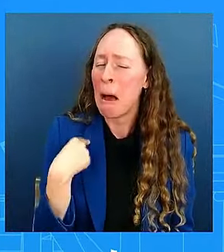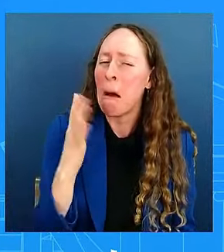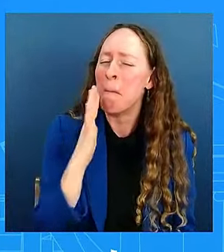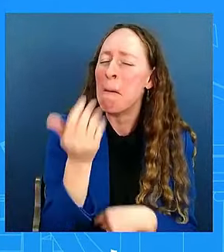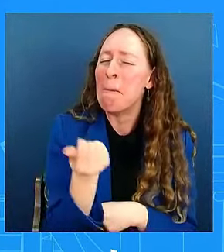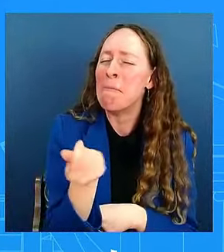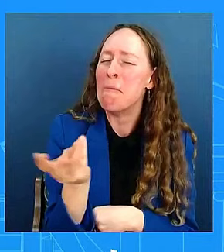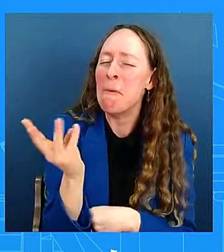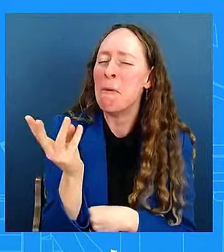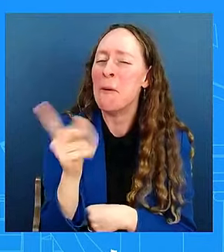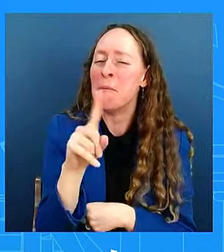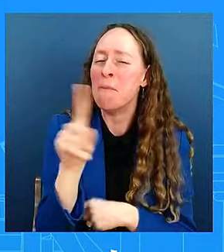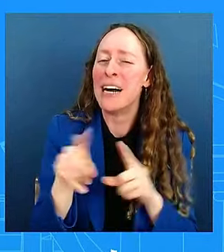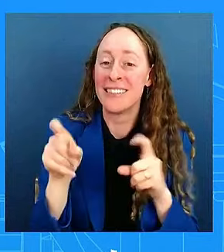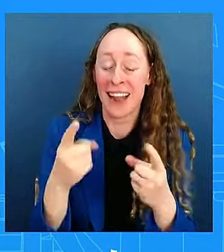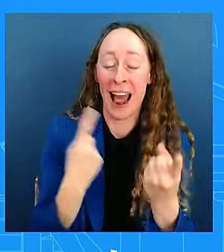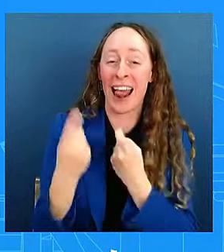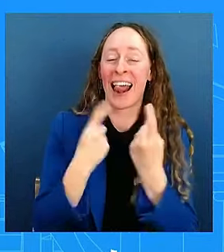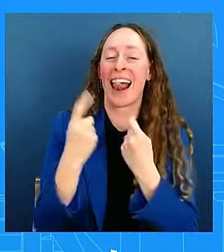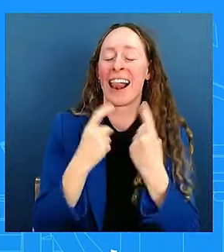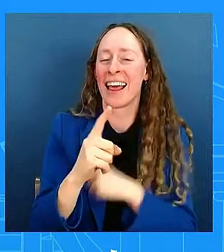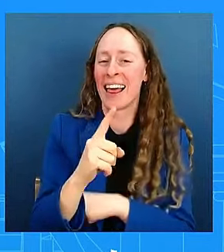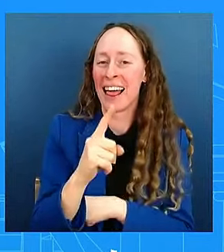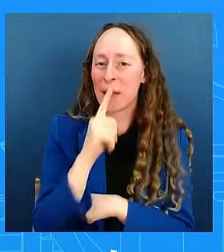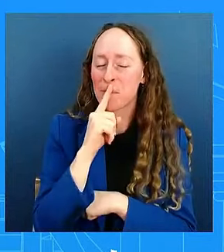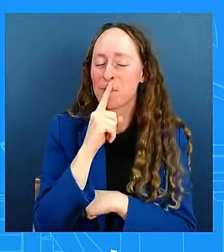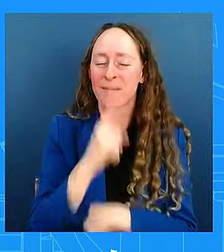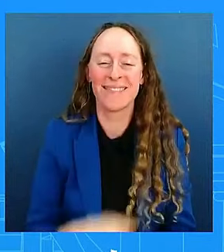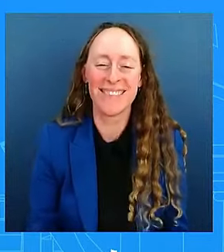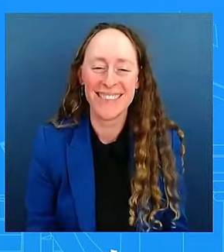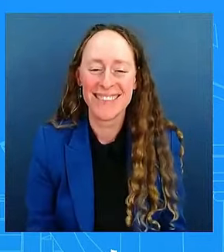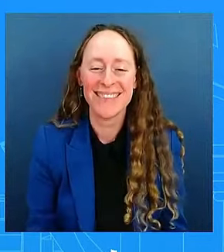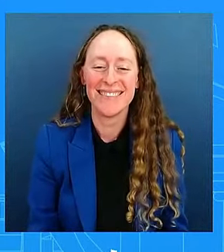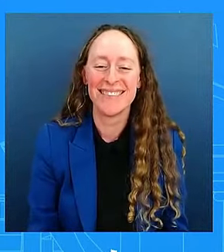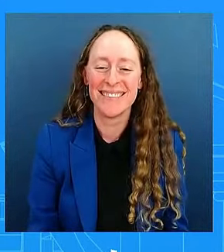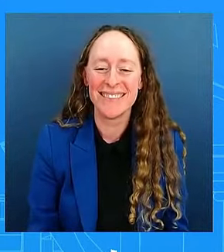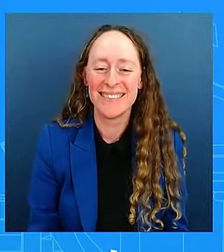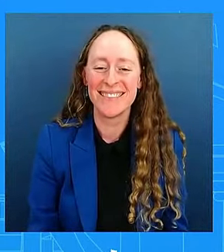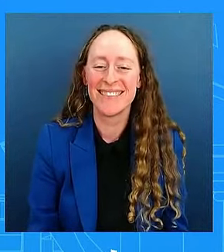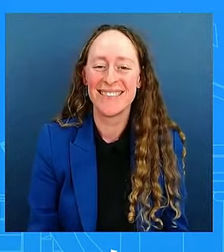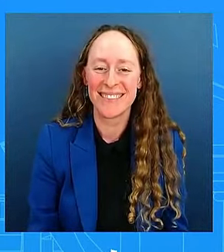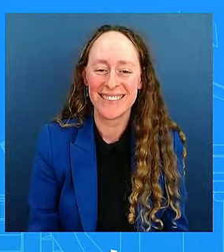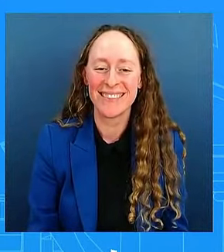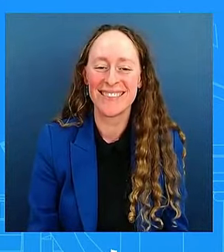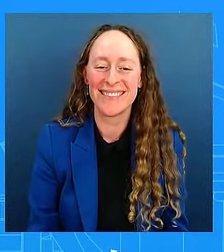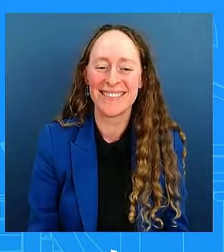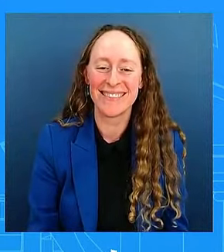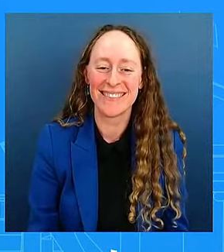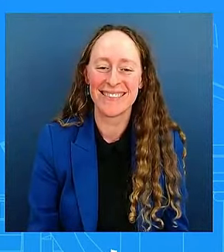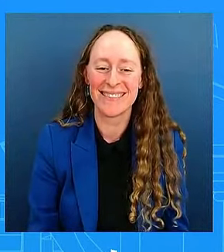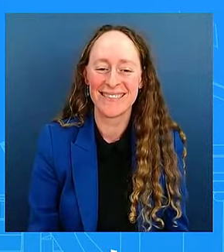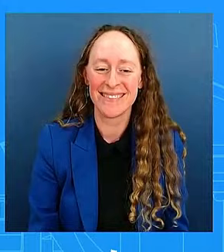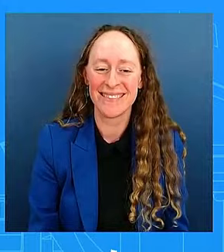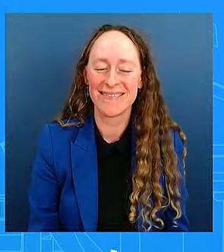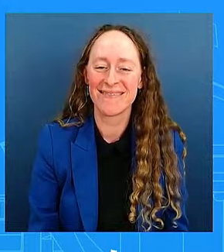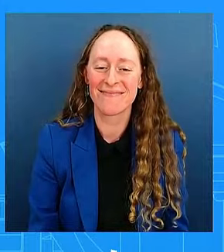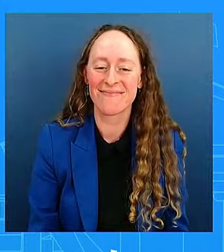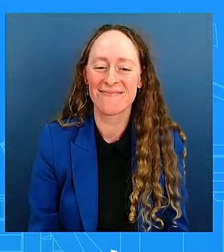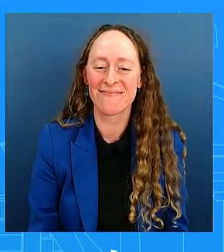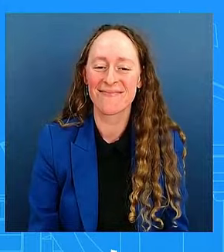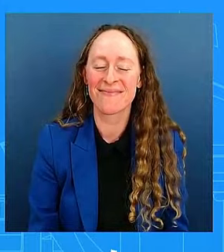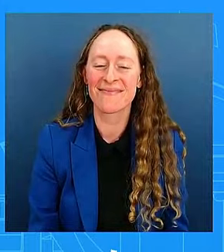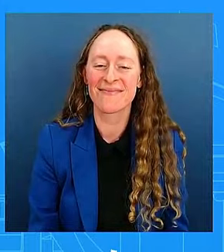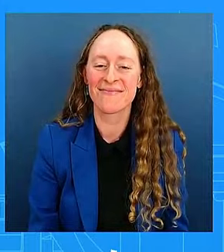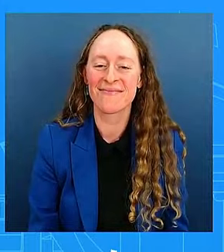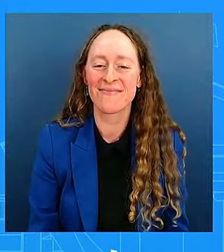All right, you're the last You're last think she's increasing her credibility. I have to take some more. Toulouse, you're going to be the last one. Thank you,